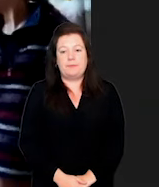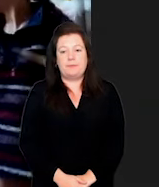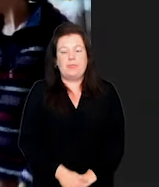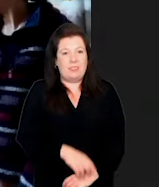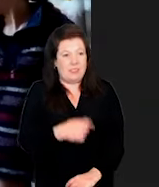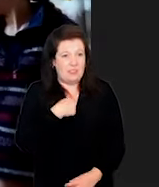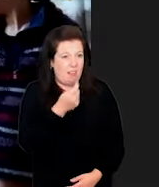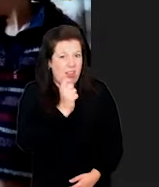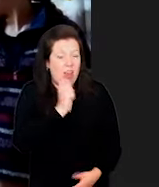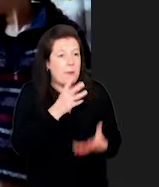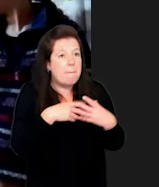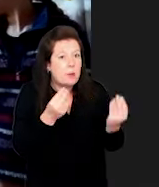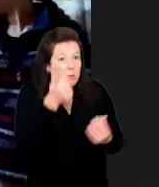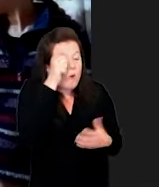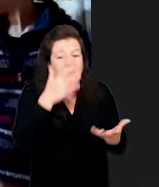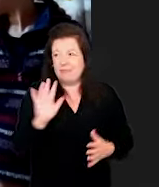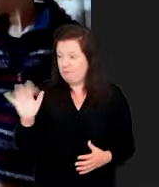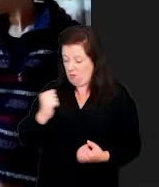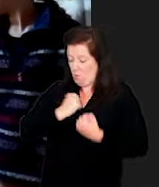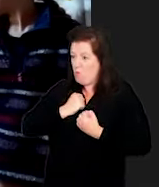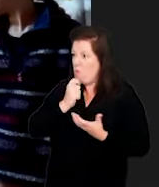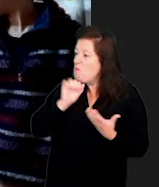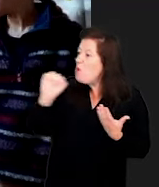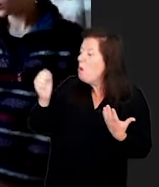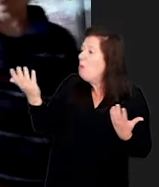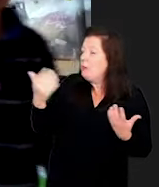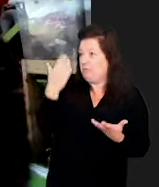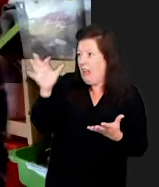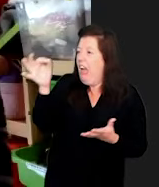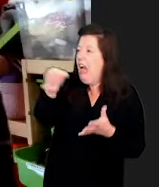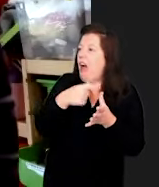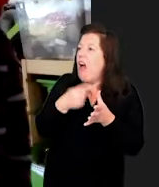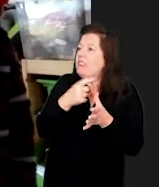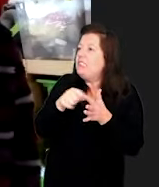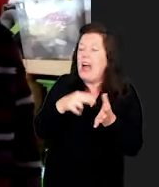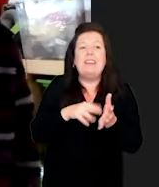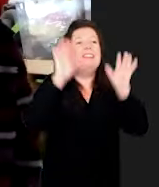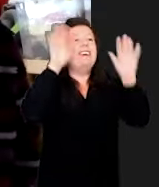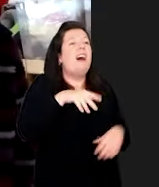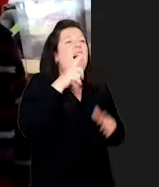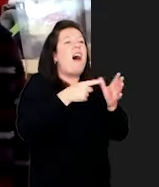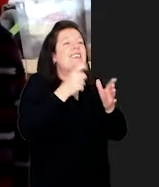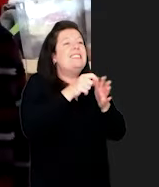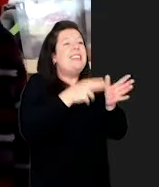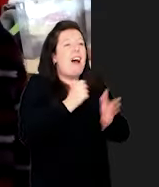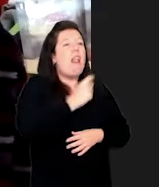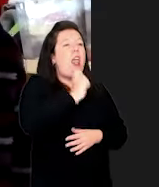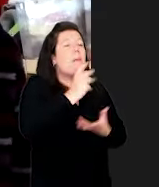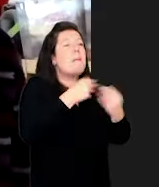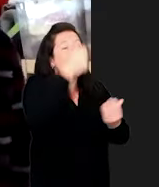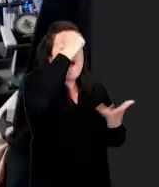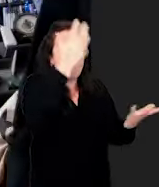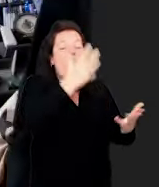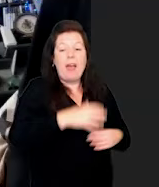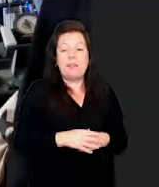Have you seen my lollipop? No, I've got my own. Have you asked Auntie Dan? Auntie Dan, have you seen my lollipop?